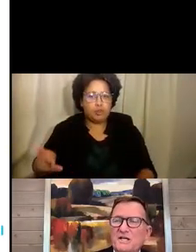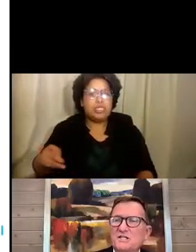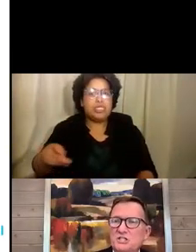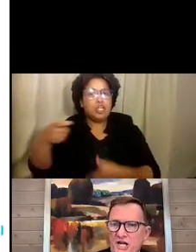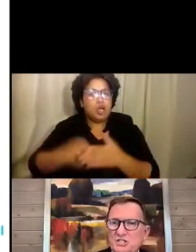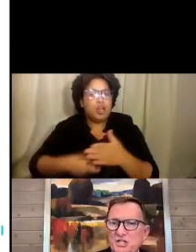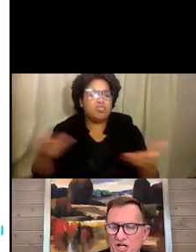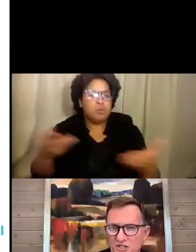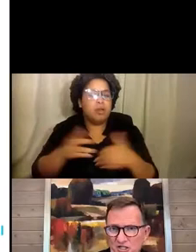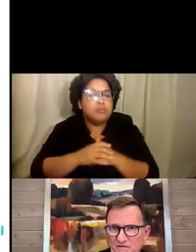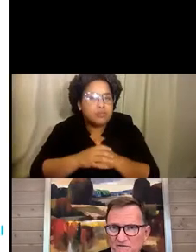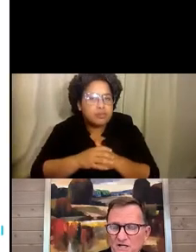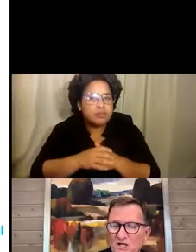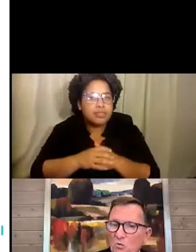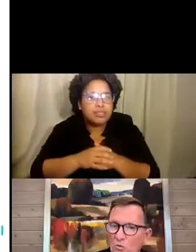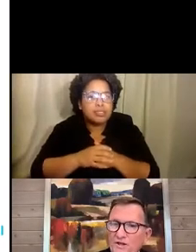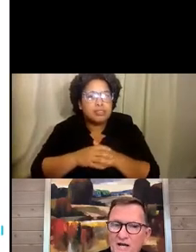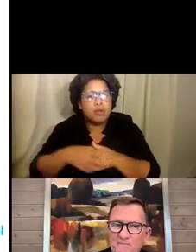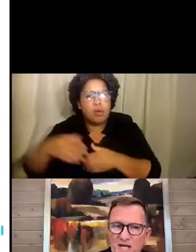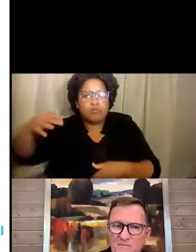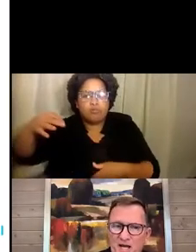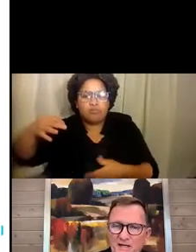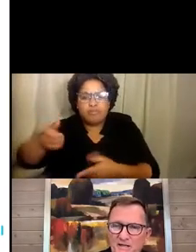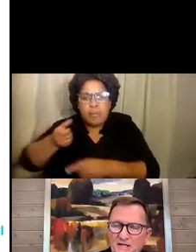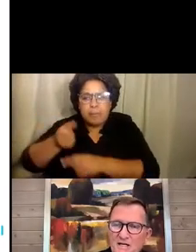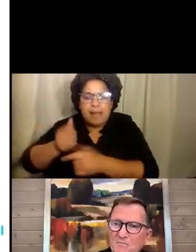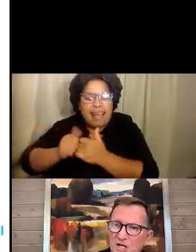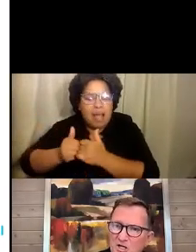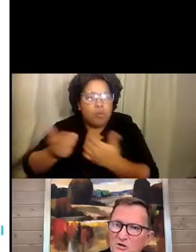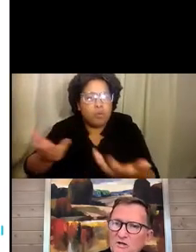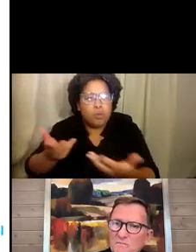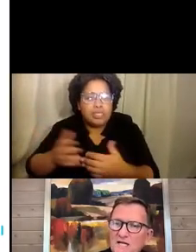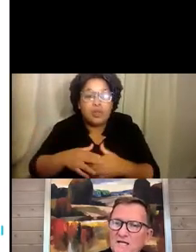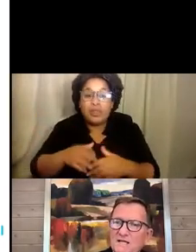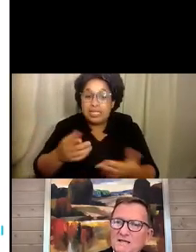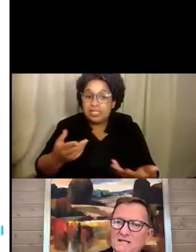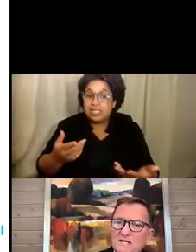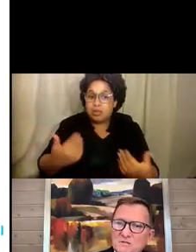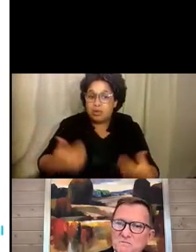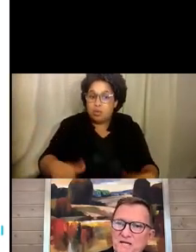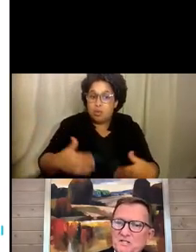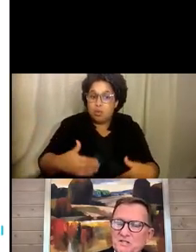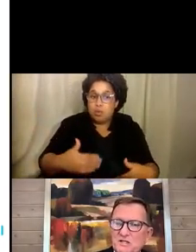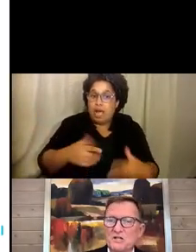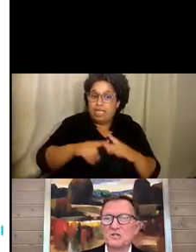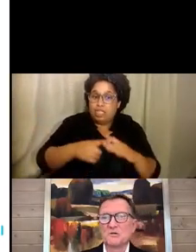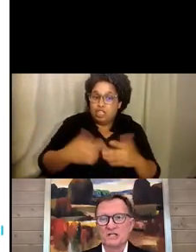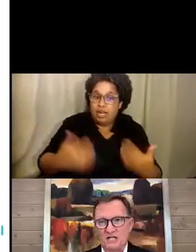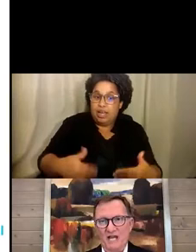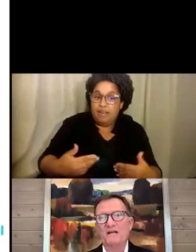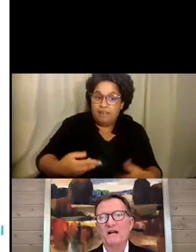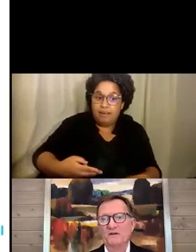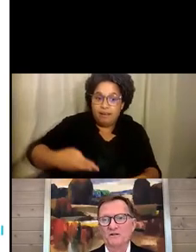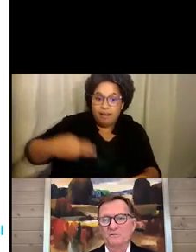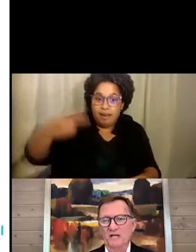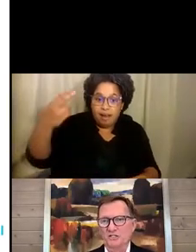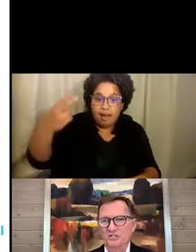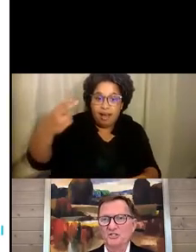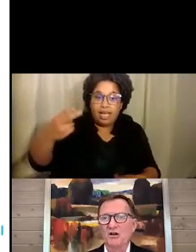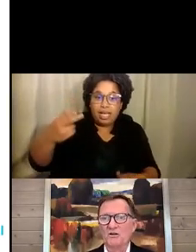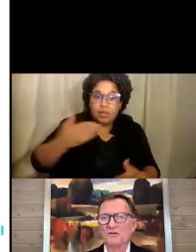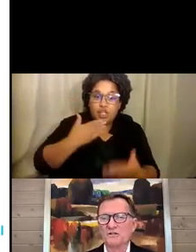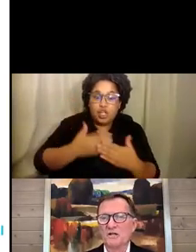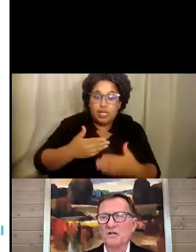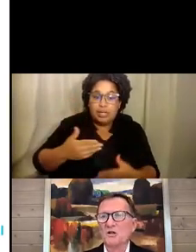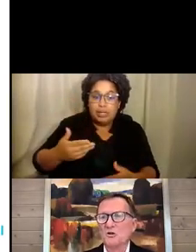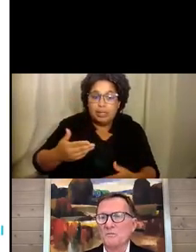change initiative with high payback, but it could mean that the expense in terms of time and effort, not just